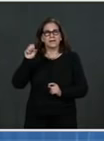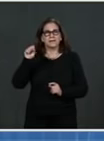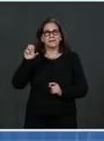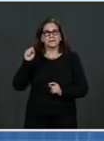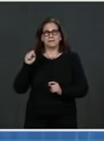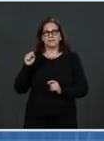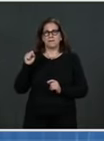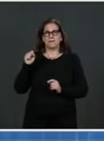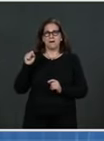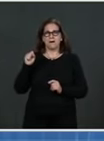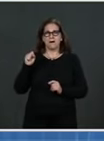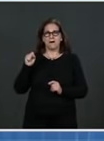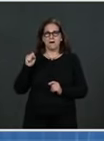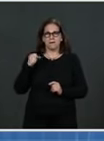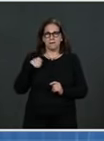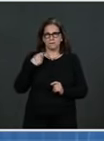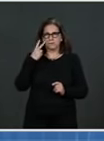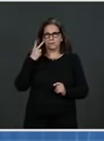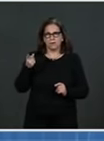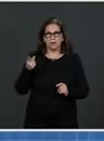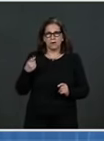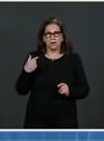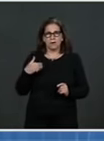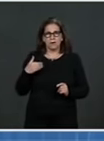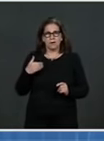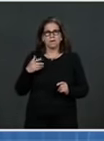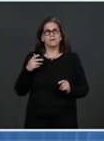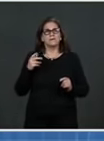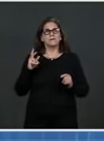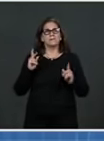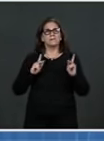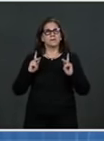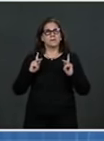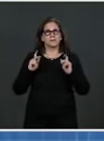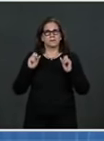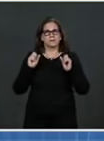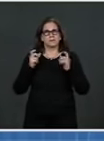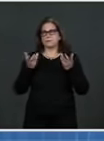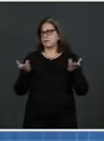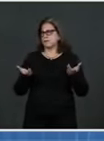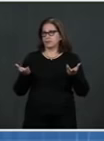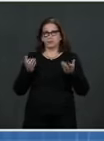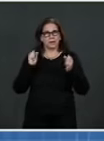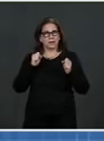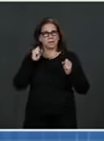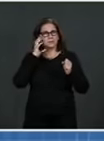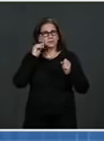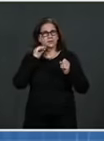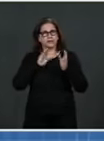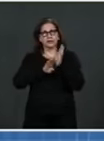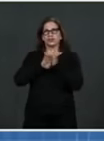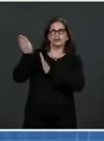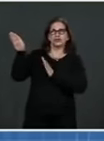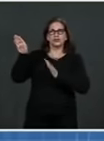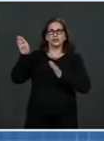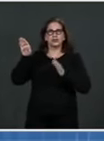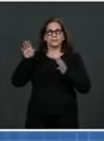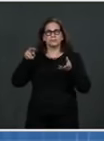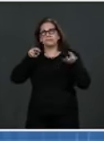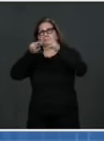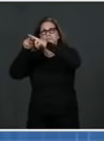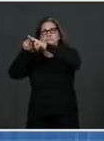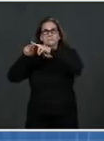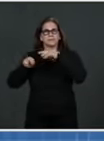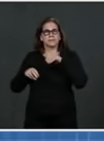things really have a tendency to surge and surge big. We know that cases sometimes can be in a week or two